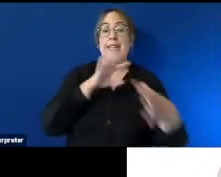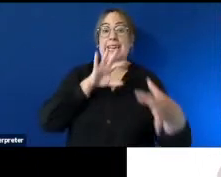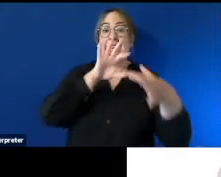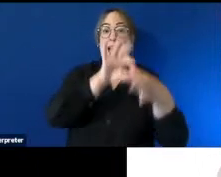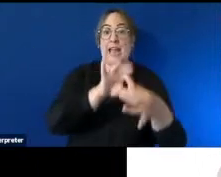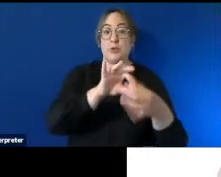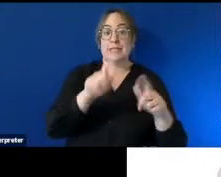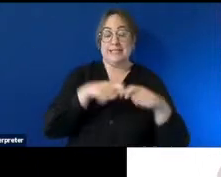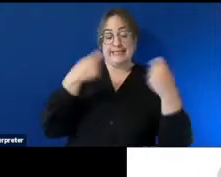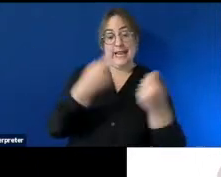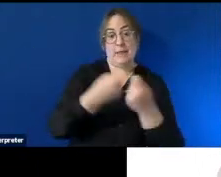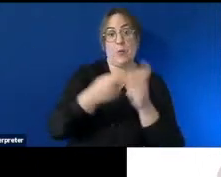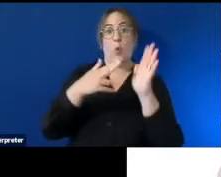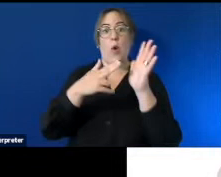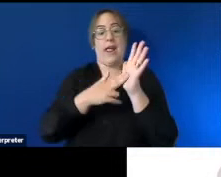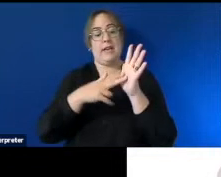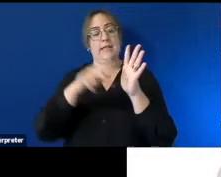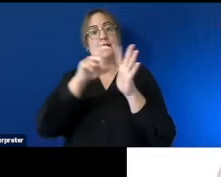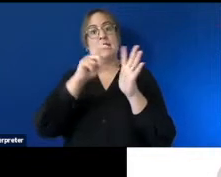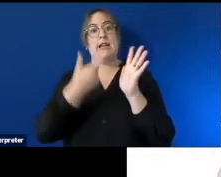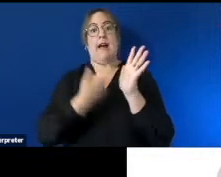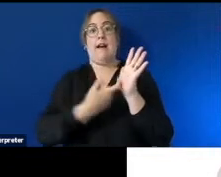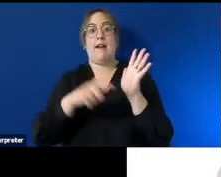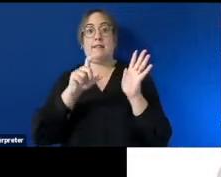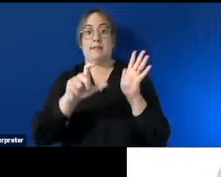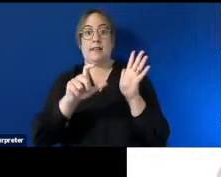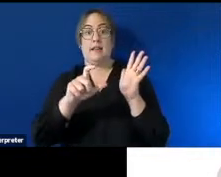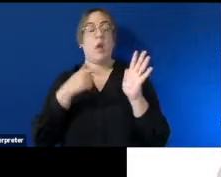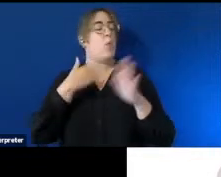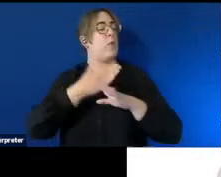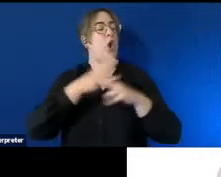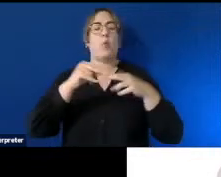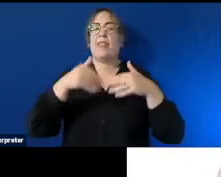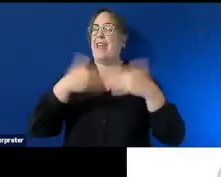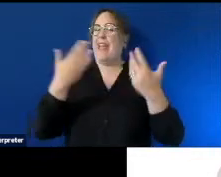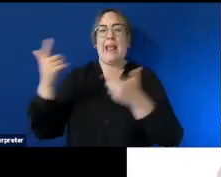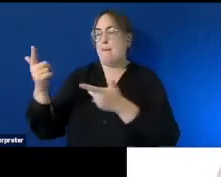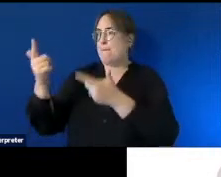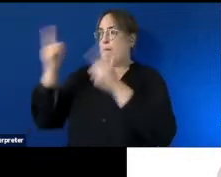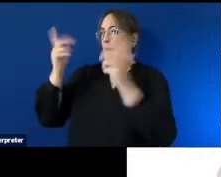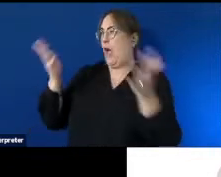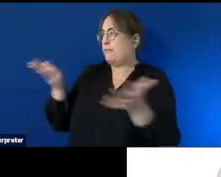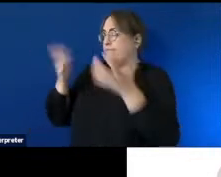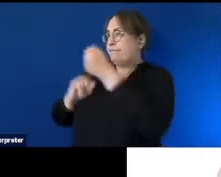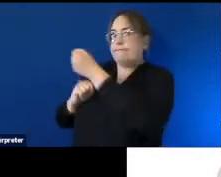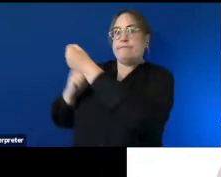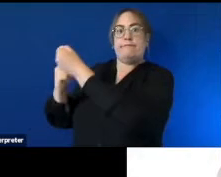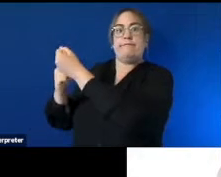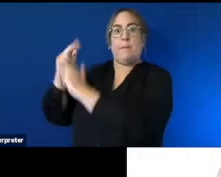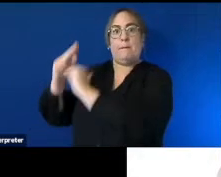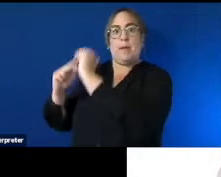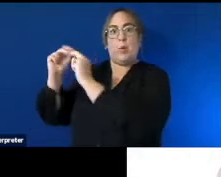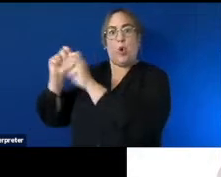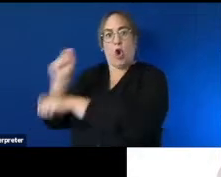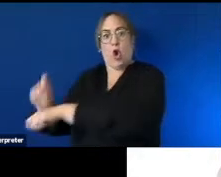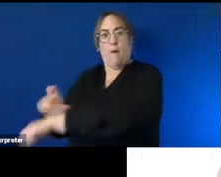recruitment coordinator we work with any employers of any size to help build their disability confidence but one of the main services that we provide is the